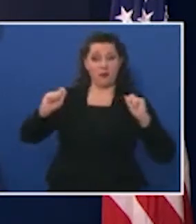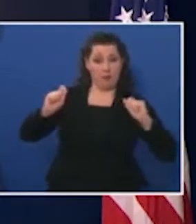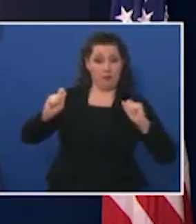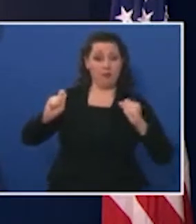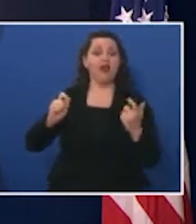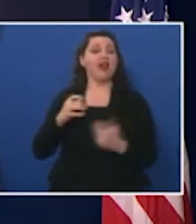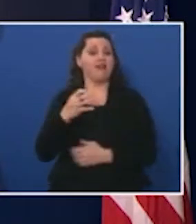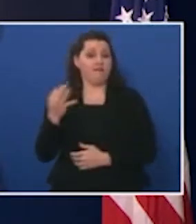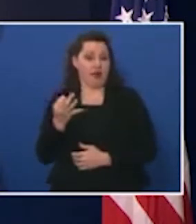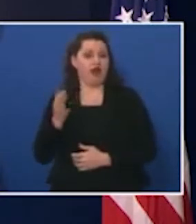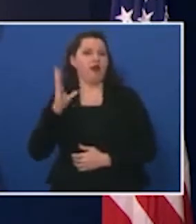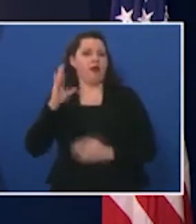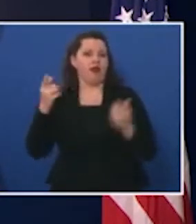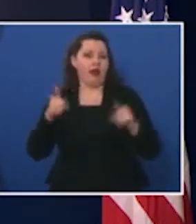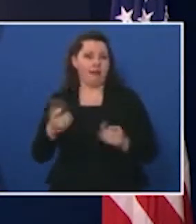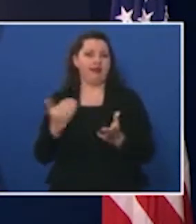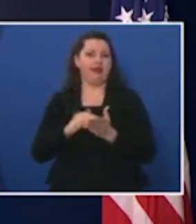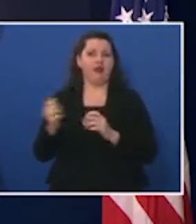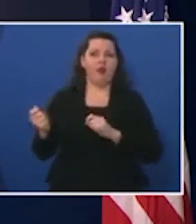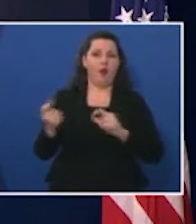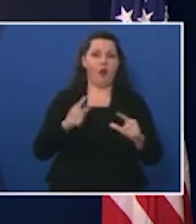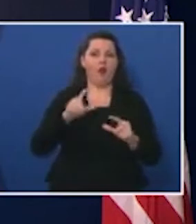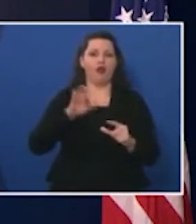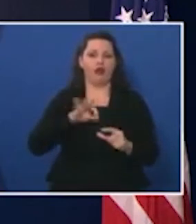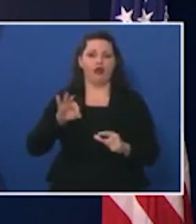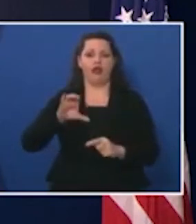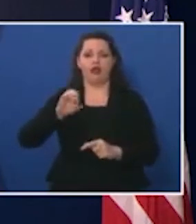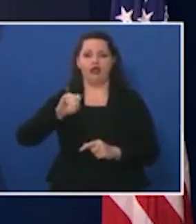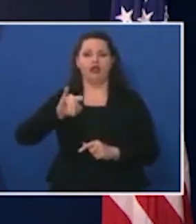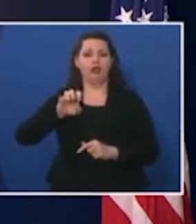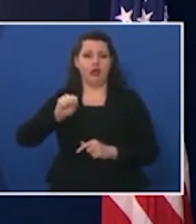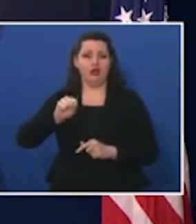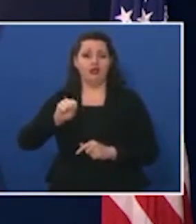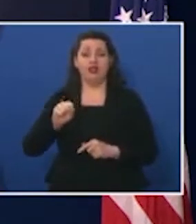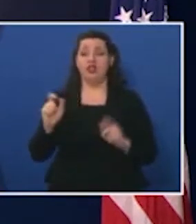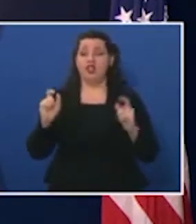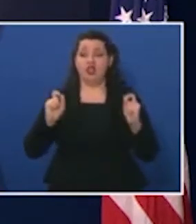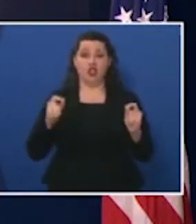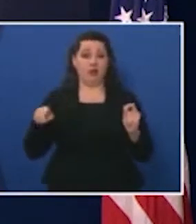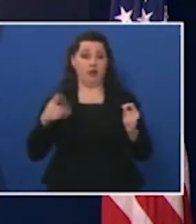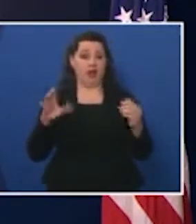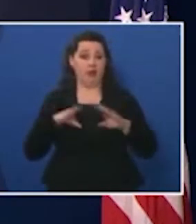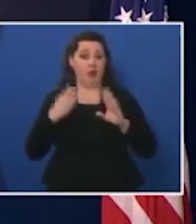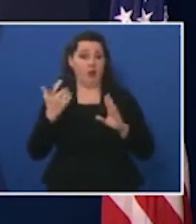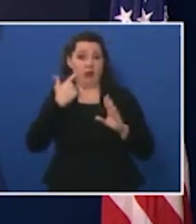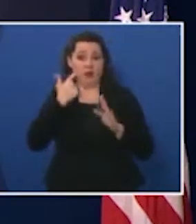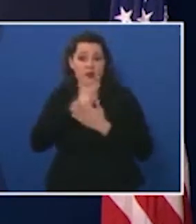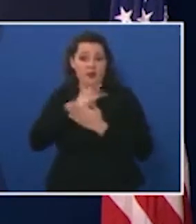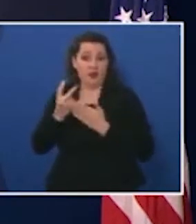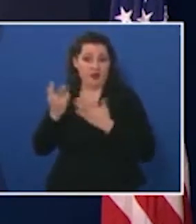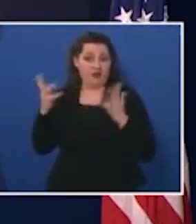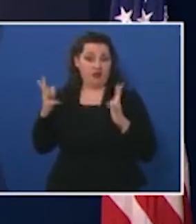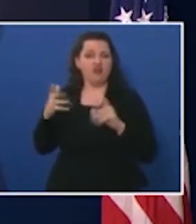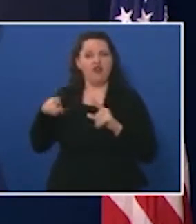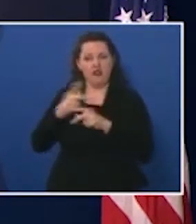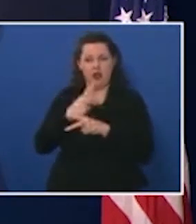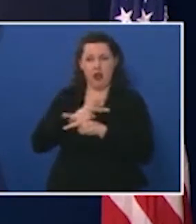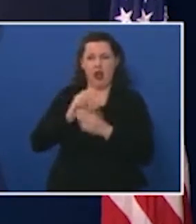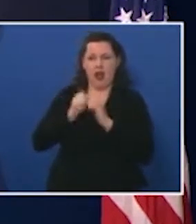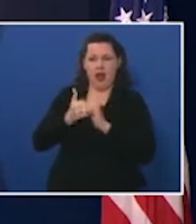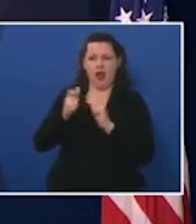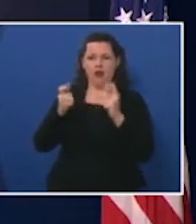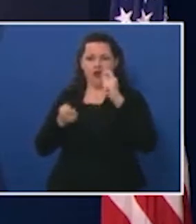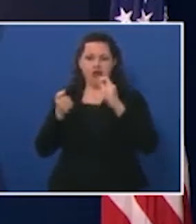on Friday that's possible in all 99 counties gyms that have already opened over the past two weeks have found ways to comply